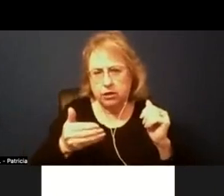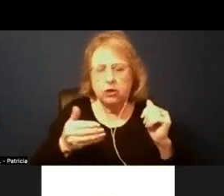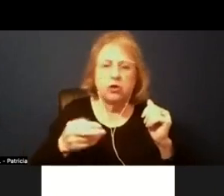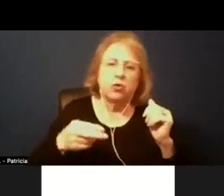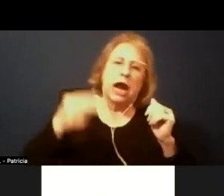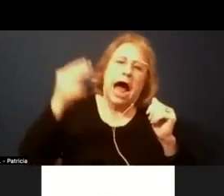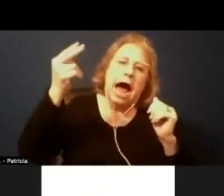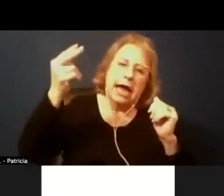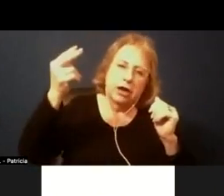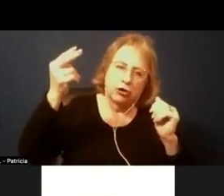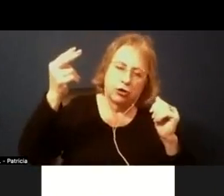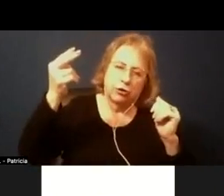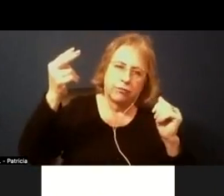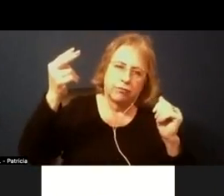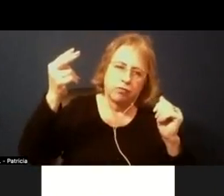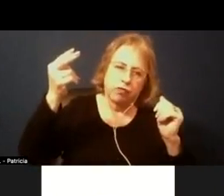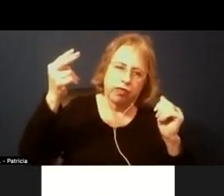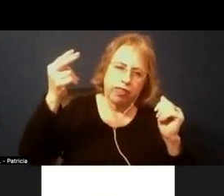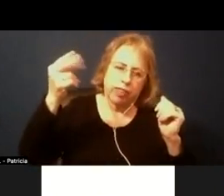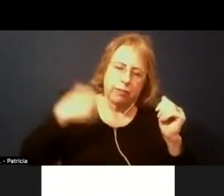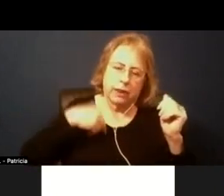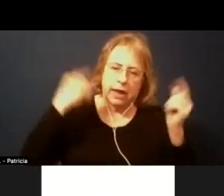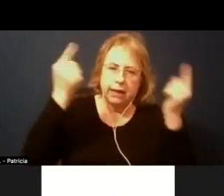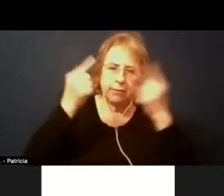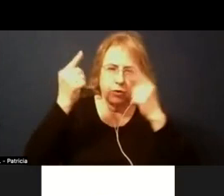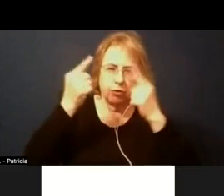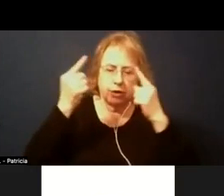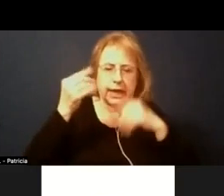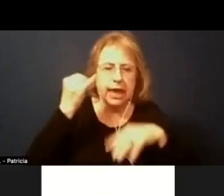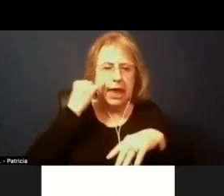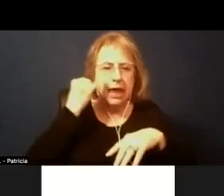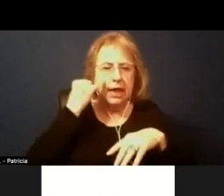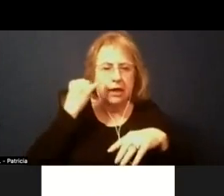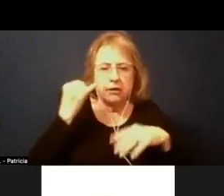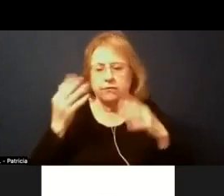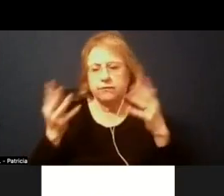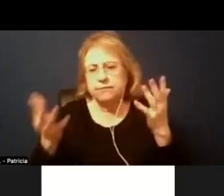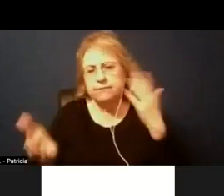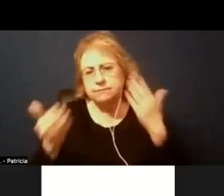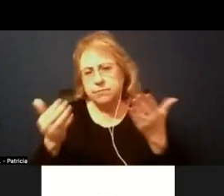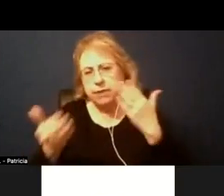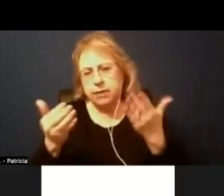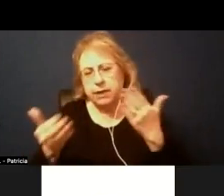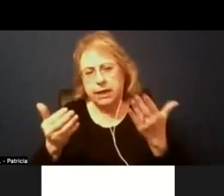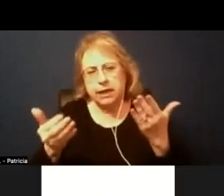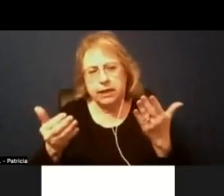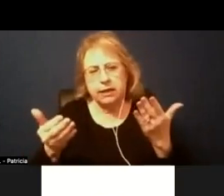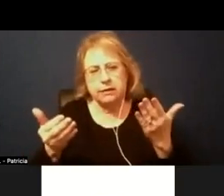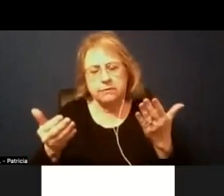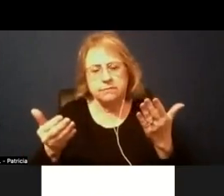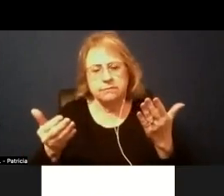um and i'm wondering if you could at some point maybe or maybe it's a it's a table that we see